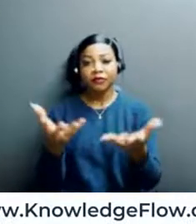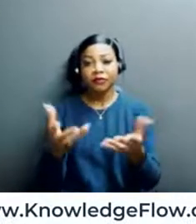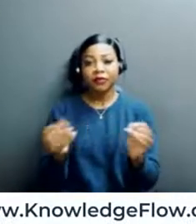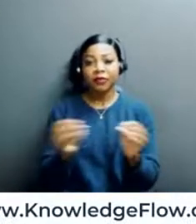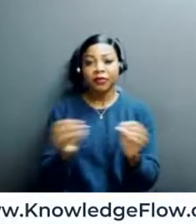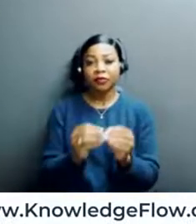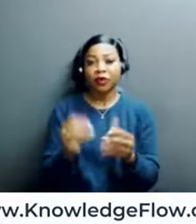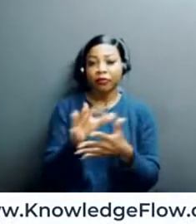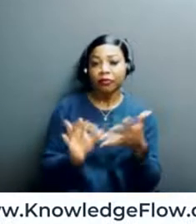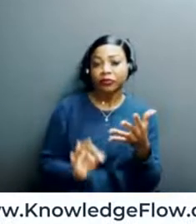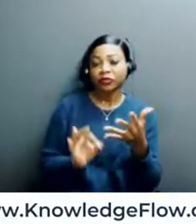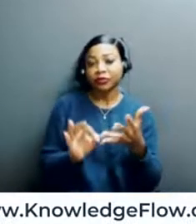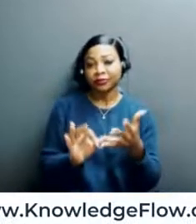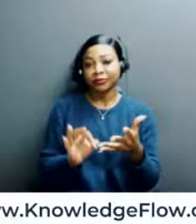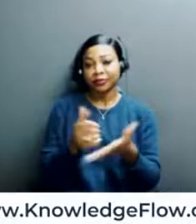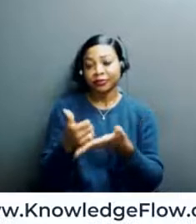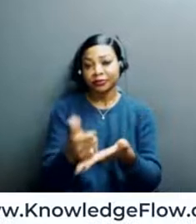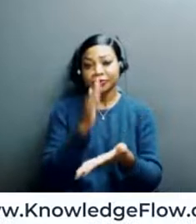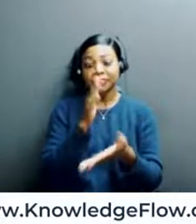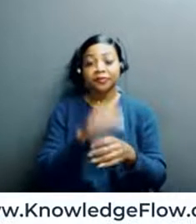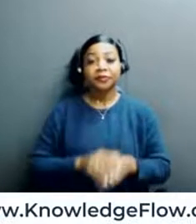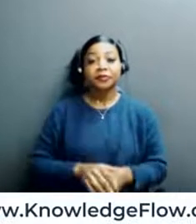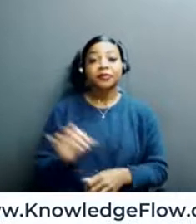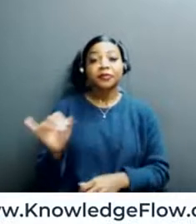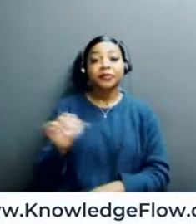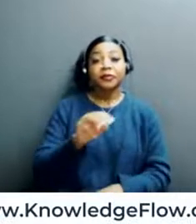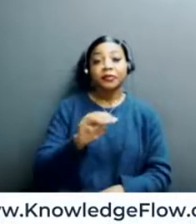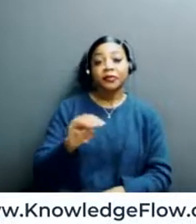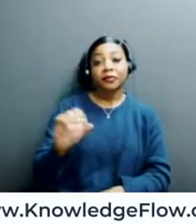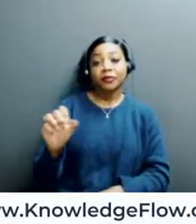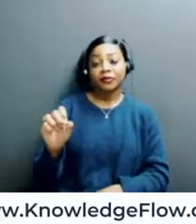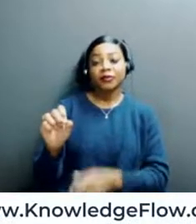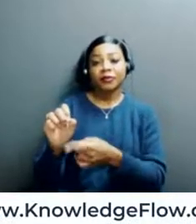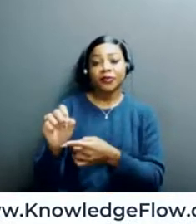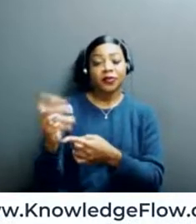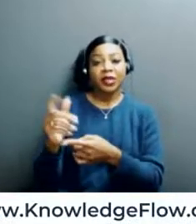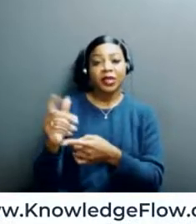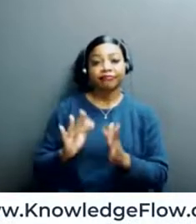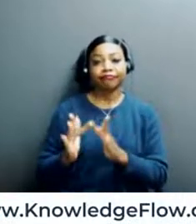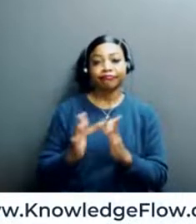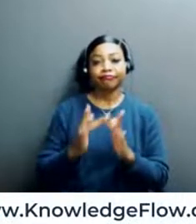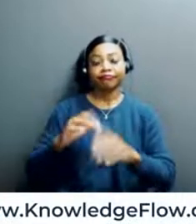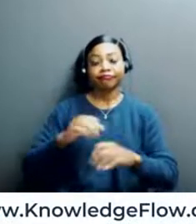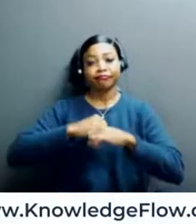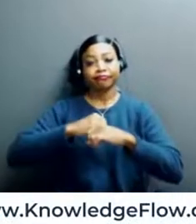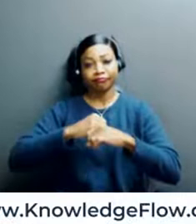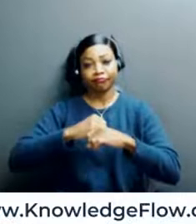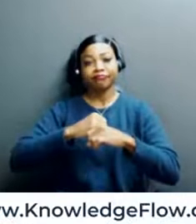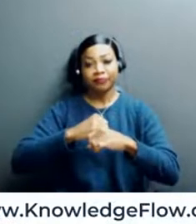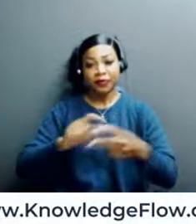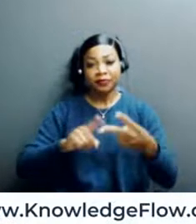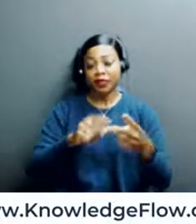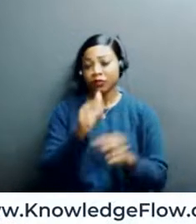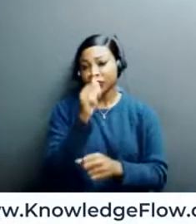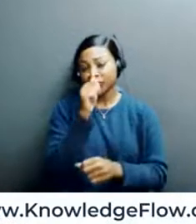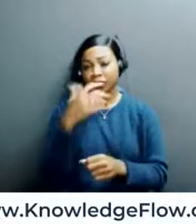us know. But for us at MediaSmart, you know, cybersecurity is, of course, and privacy is, of course, really